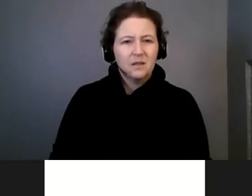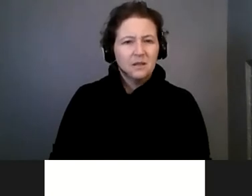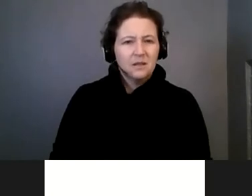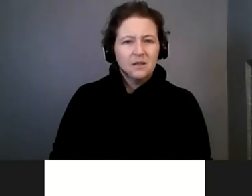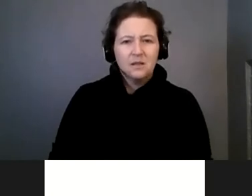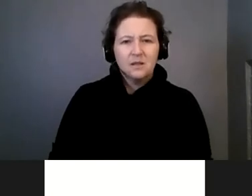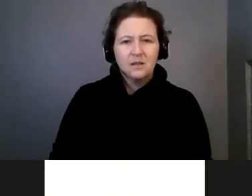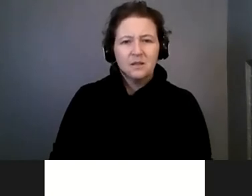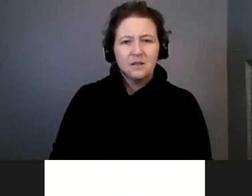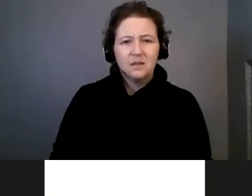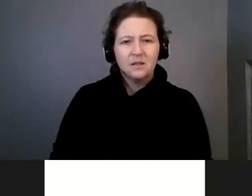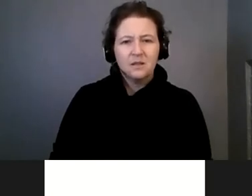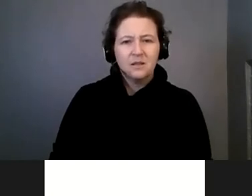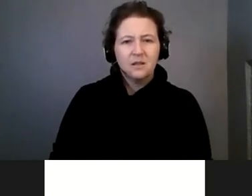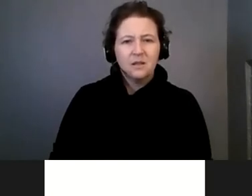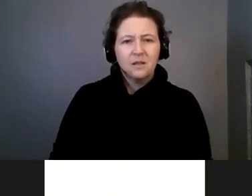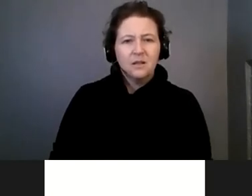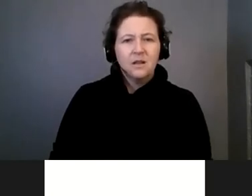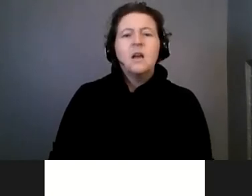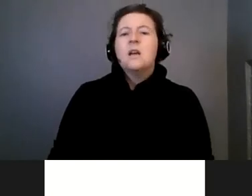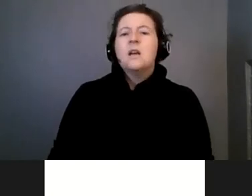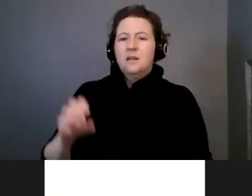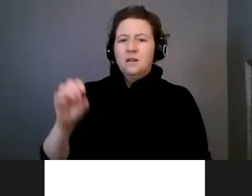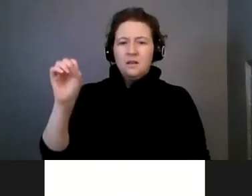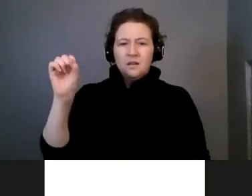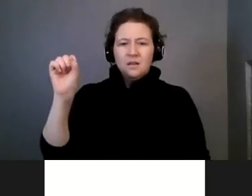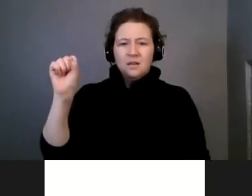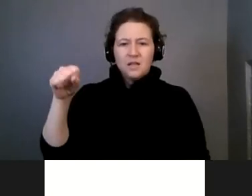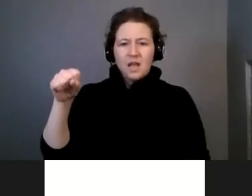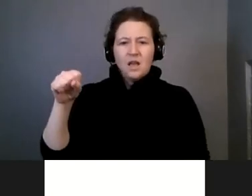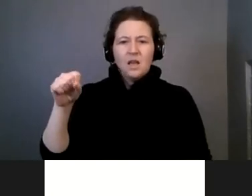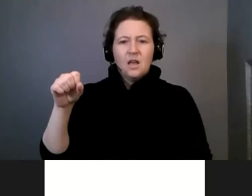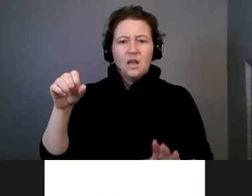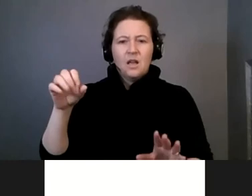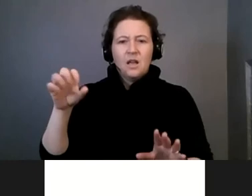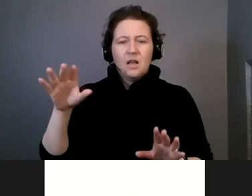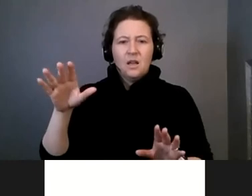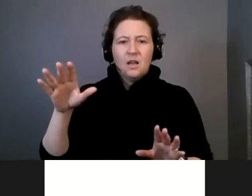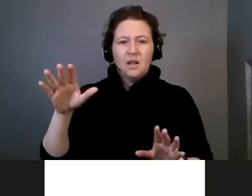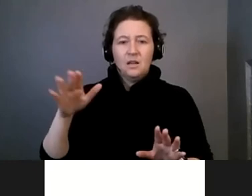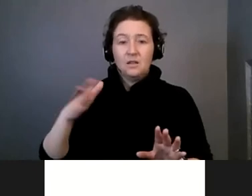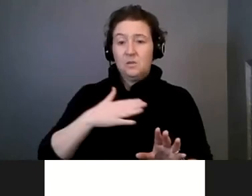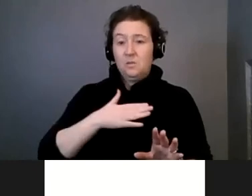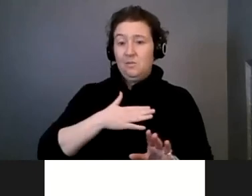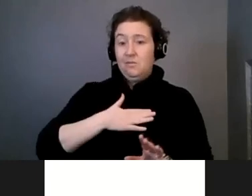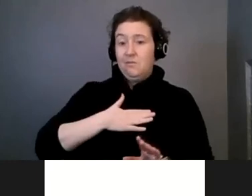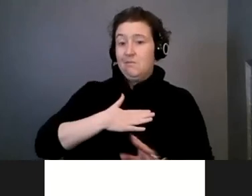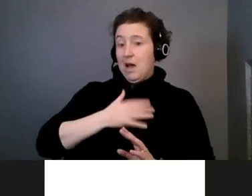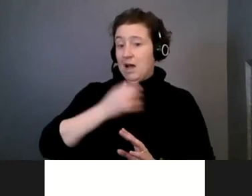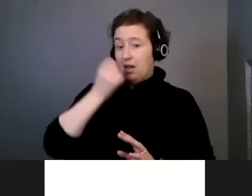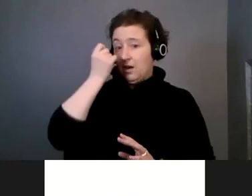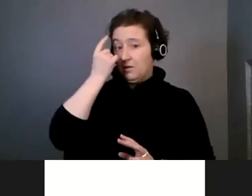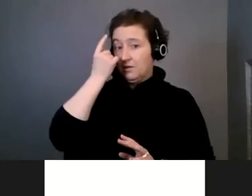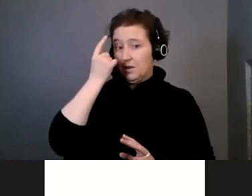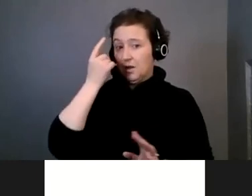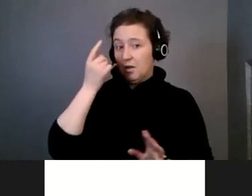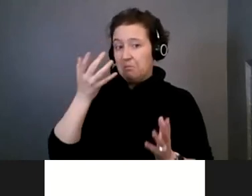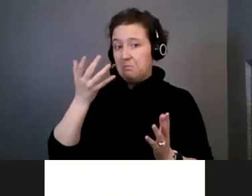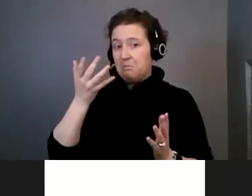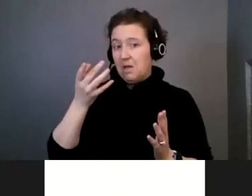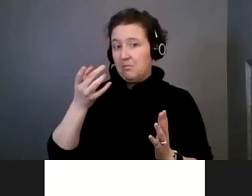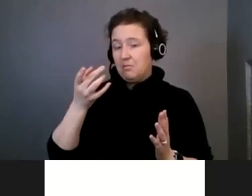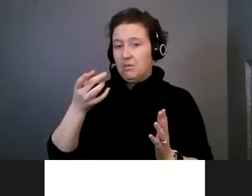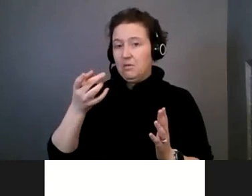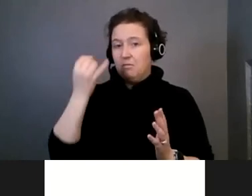yeah, I mean, my understanding, and I think, I mean, you guys can